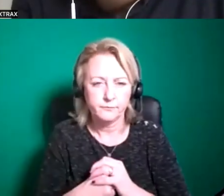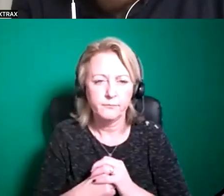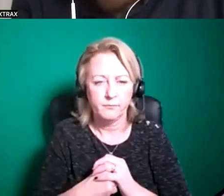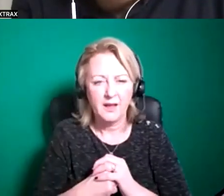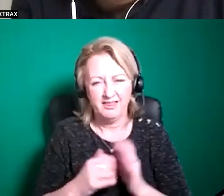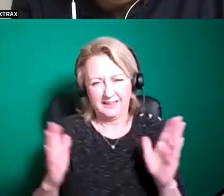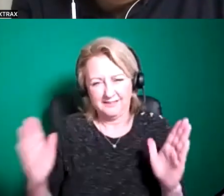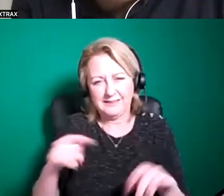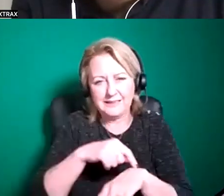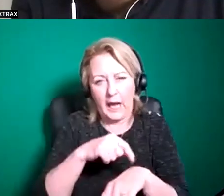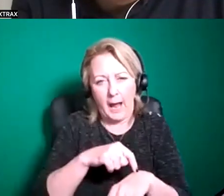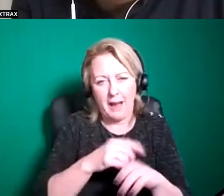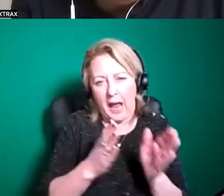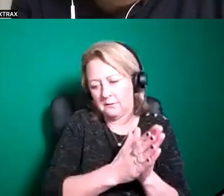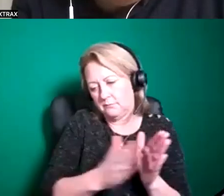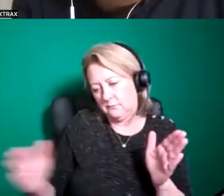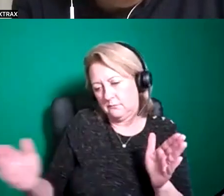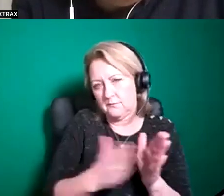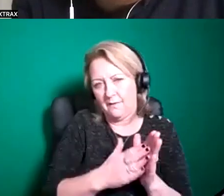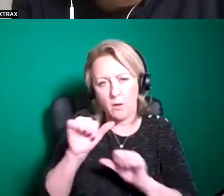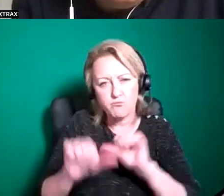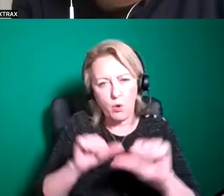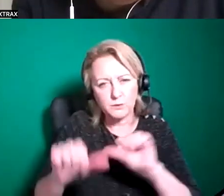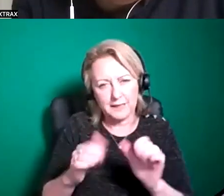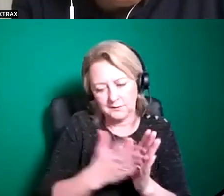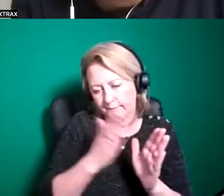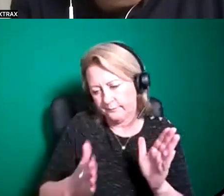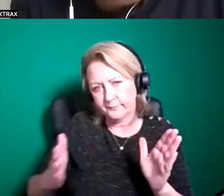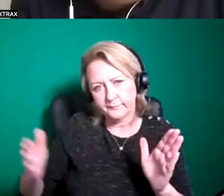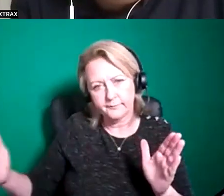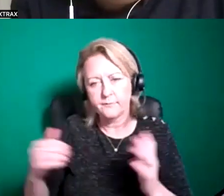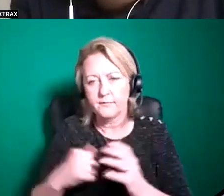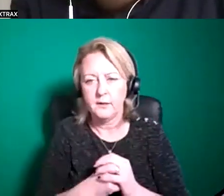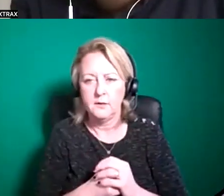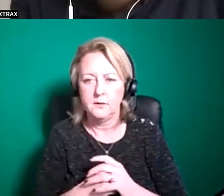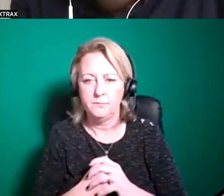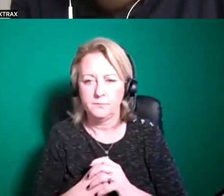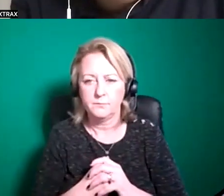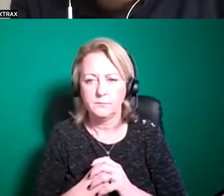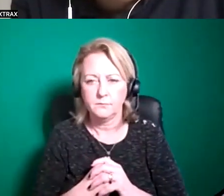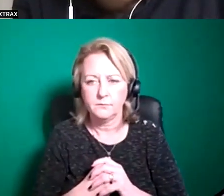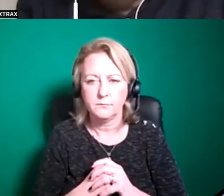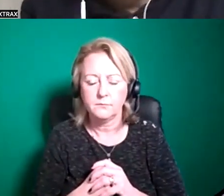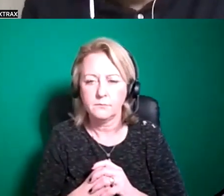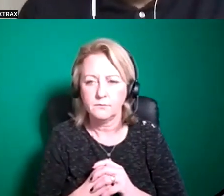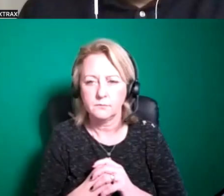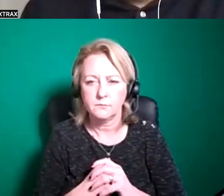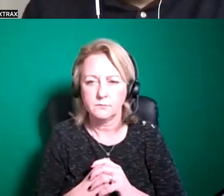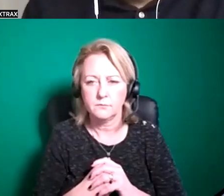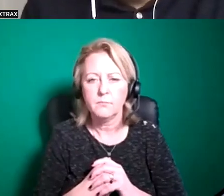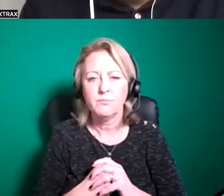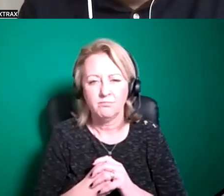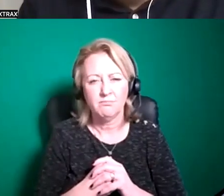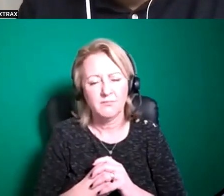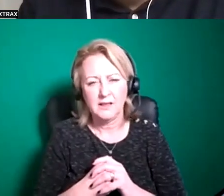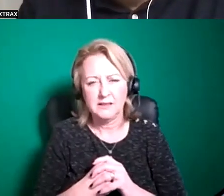timeline for that process clive do you have any thoughts on that no it is best to give